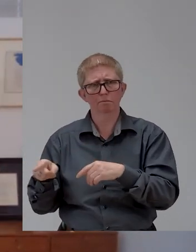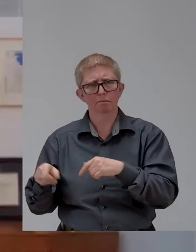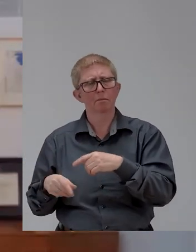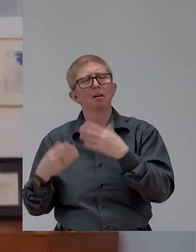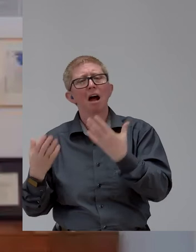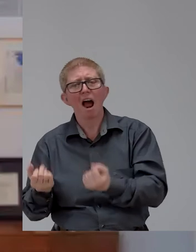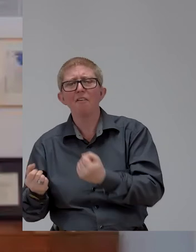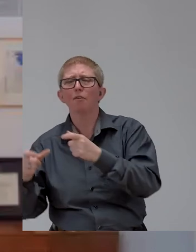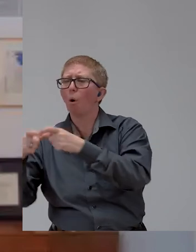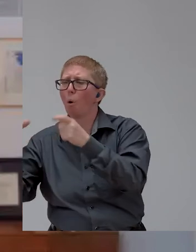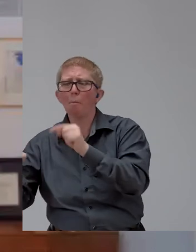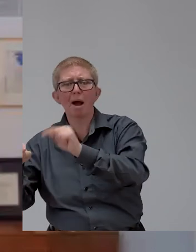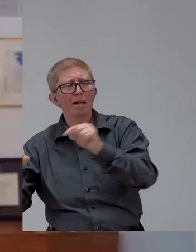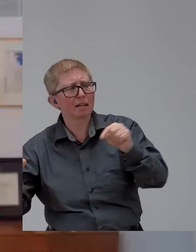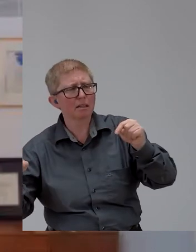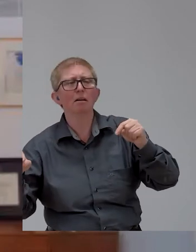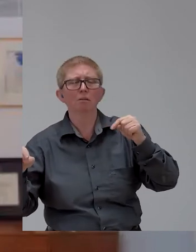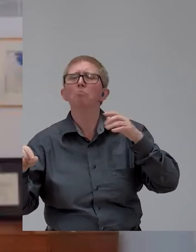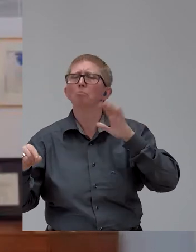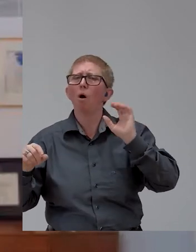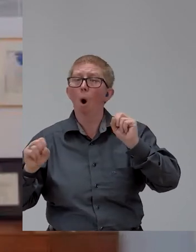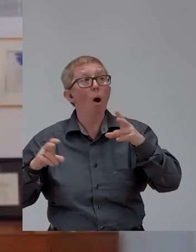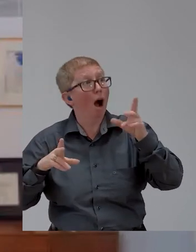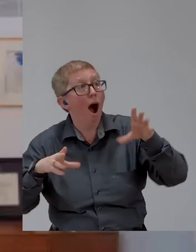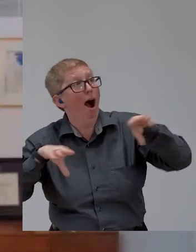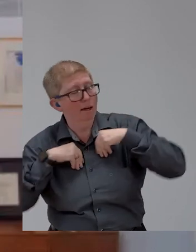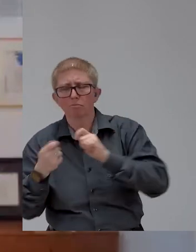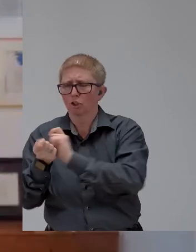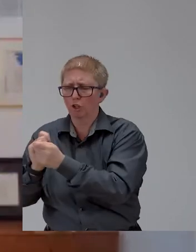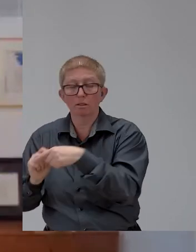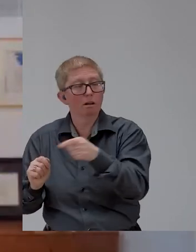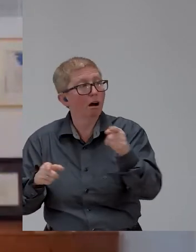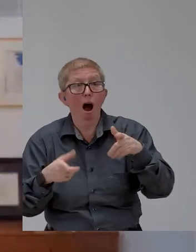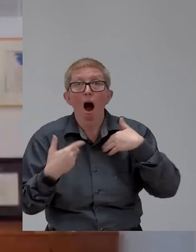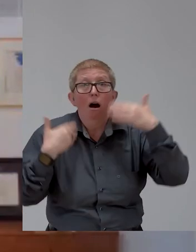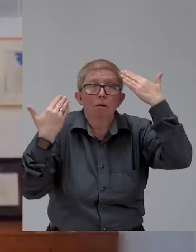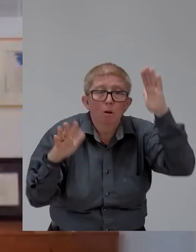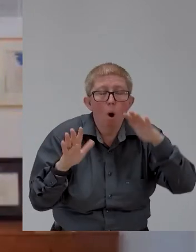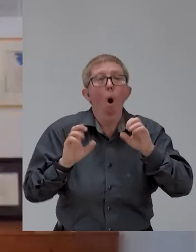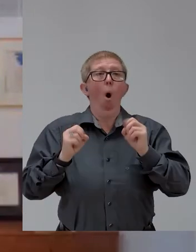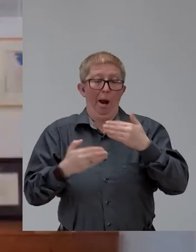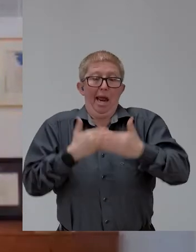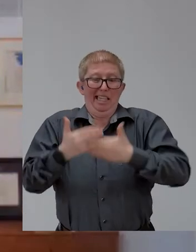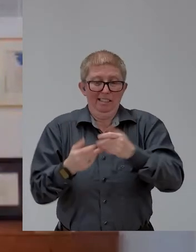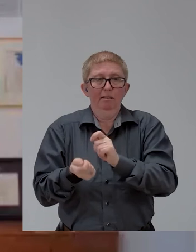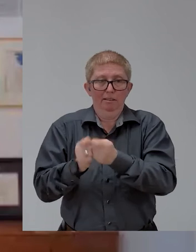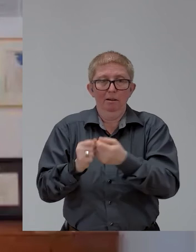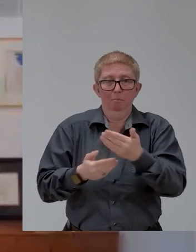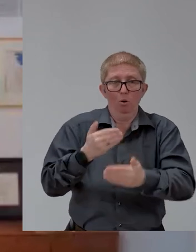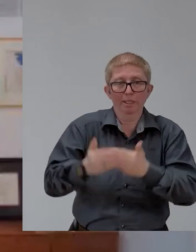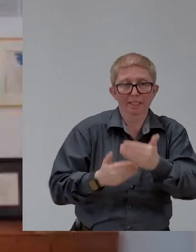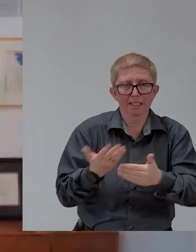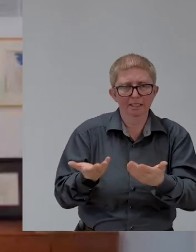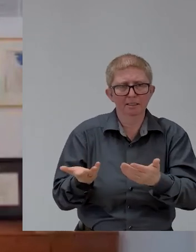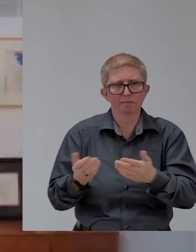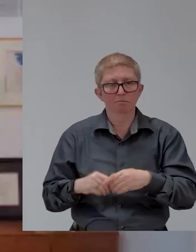aware and then you have some companies who don't. So, there are so many points to kind of hit home about accessibility being innovation